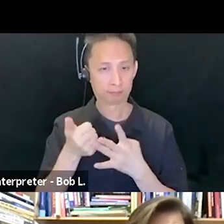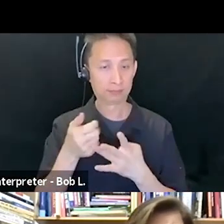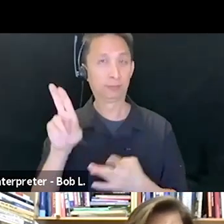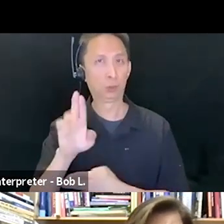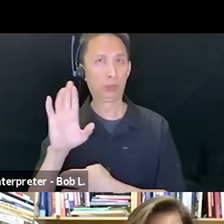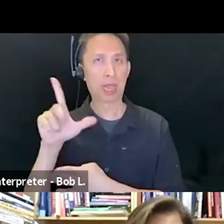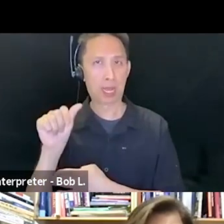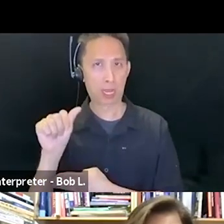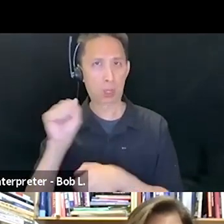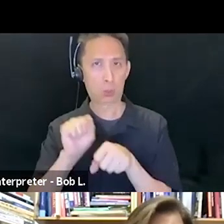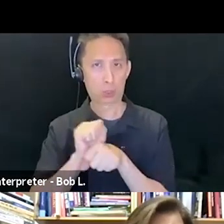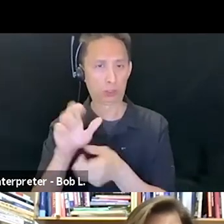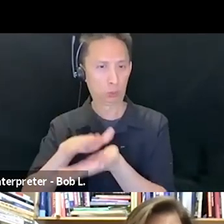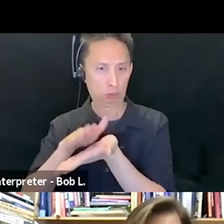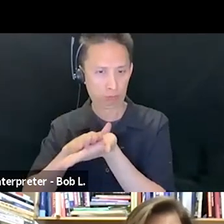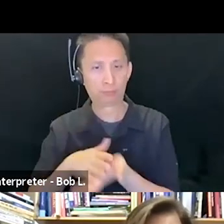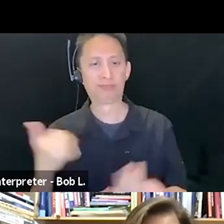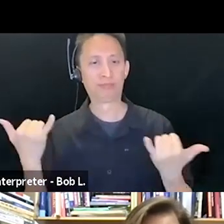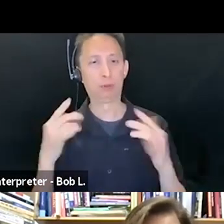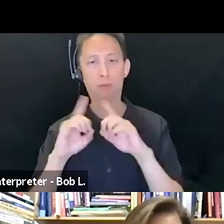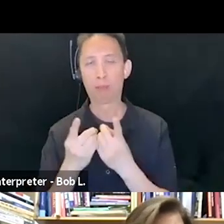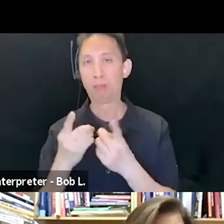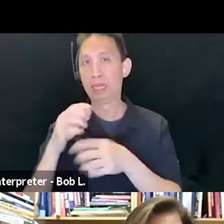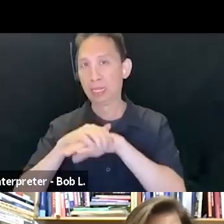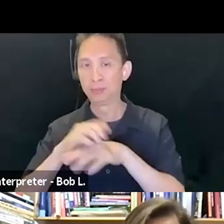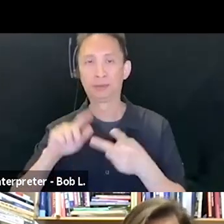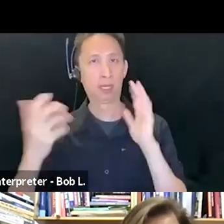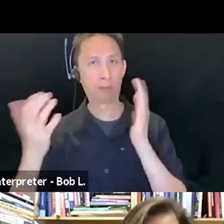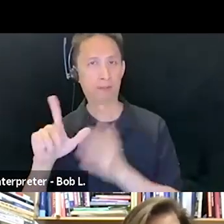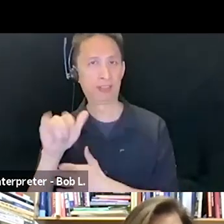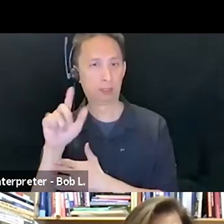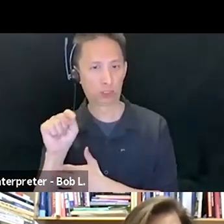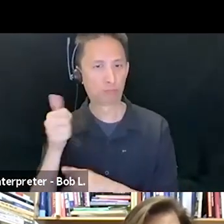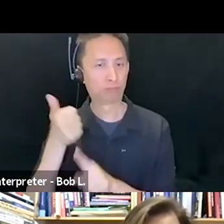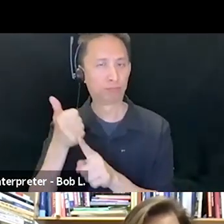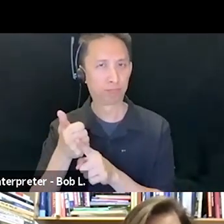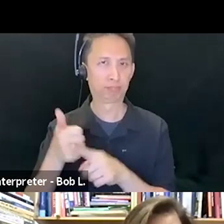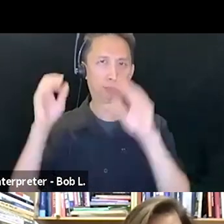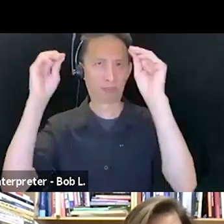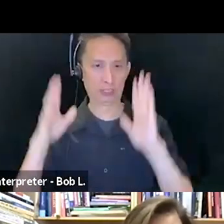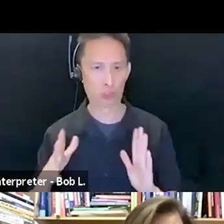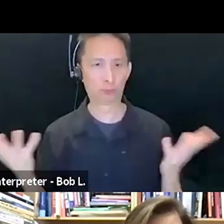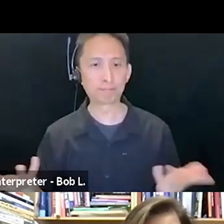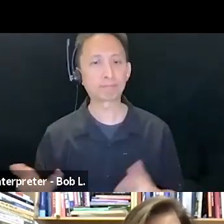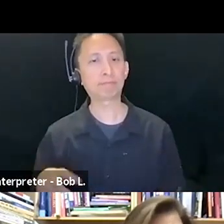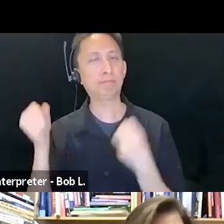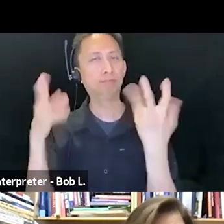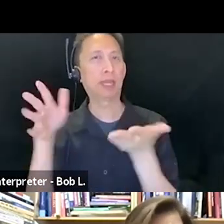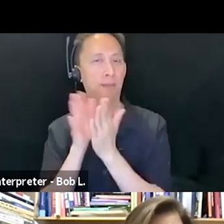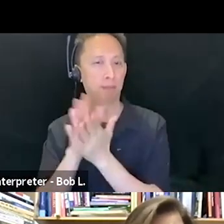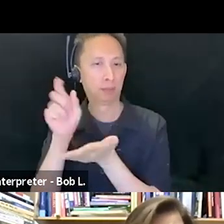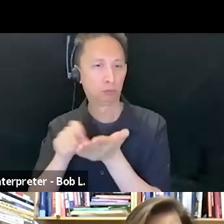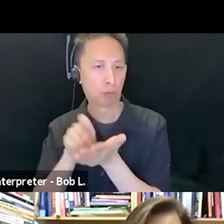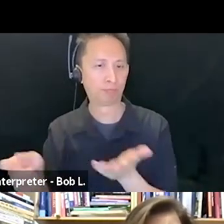Blake, Makdisi is the author of Palestine Inside Out, An Everyday Occupation, 2008, Making England